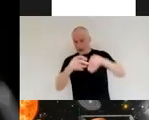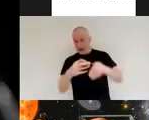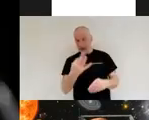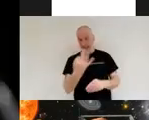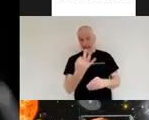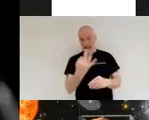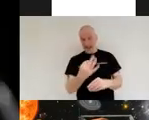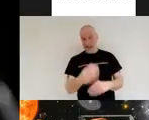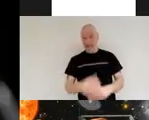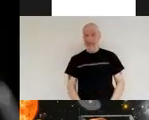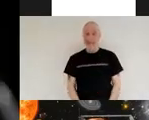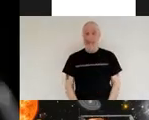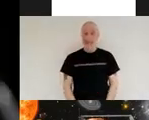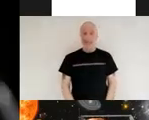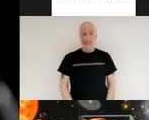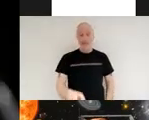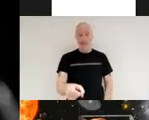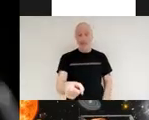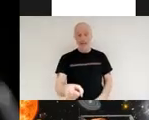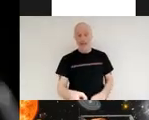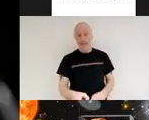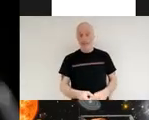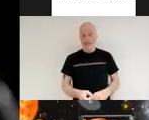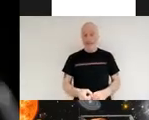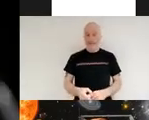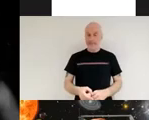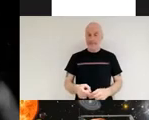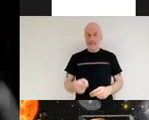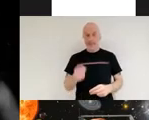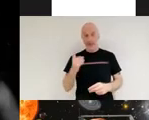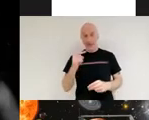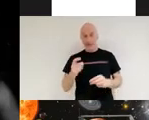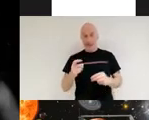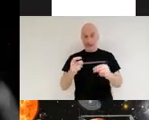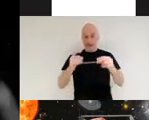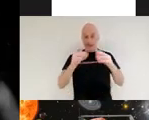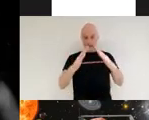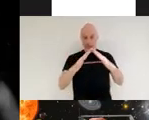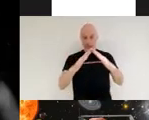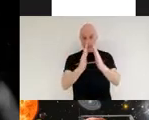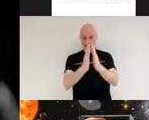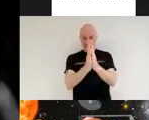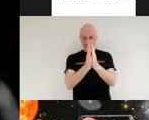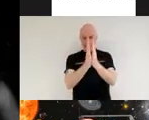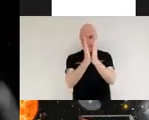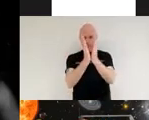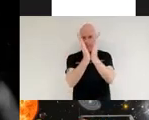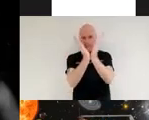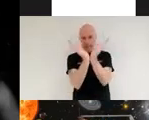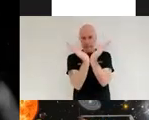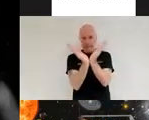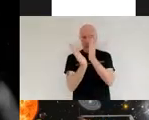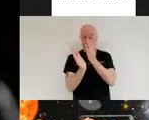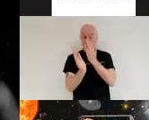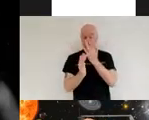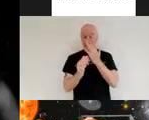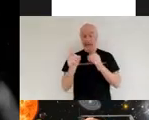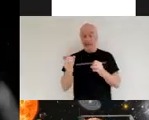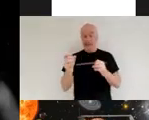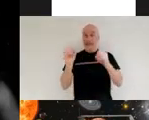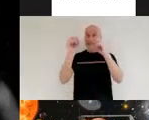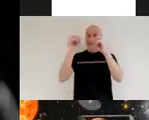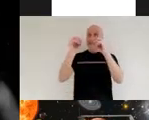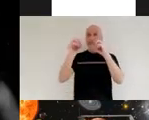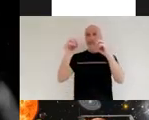here's a little selfie that was taken shortly after the mirrors were deployed i love space selfies there's a brilliant rosetta space